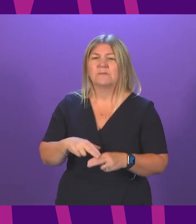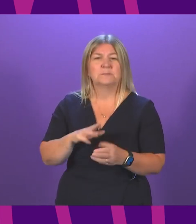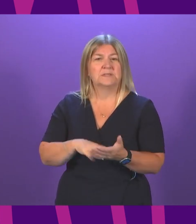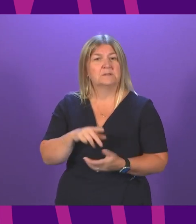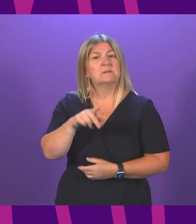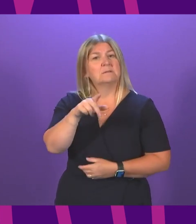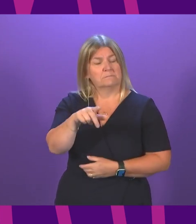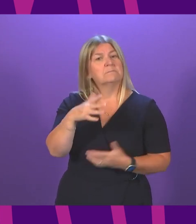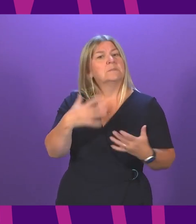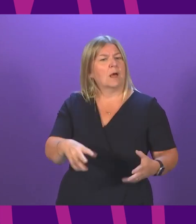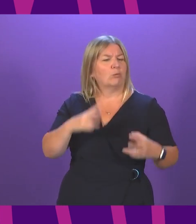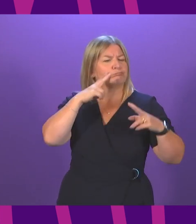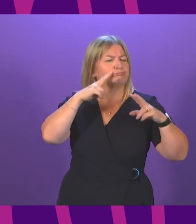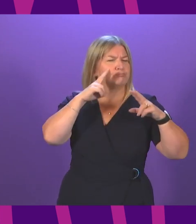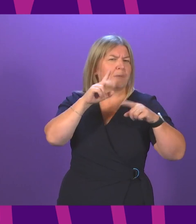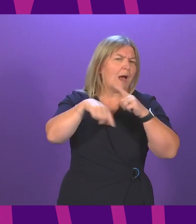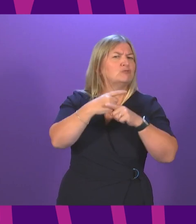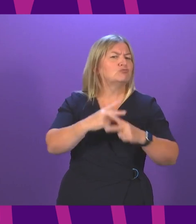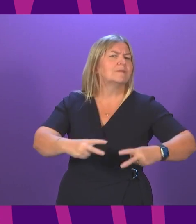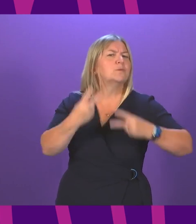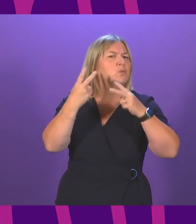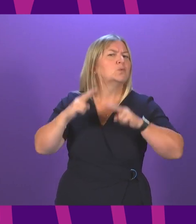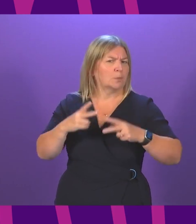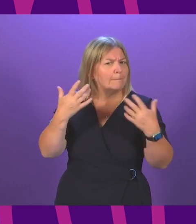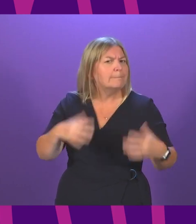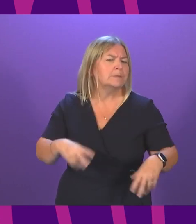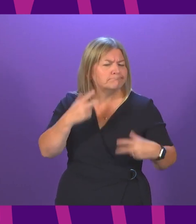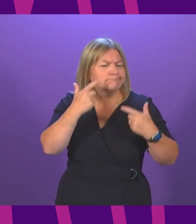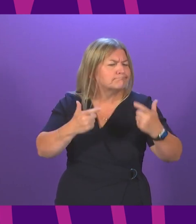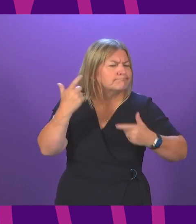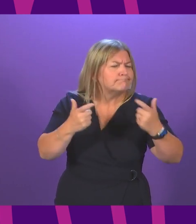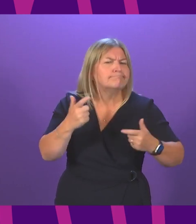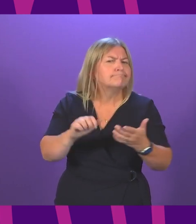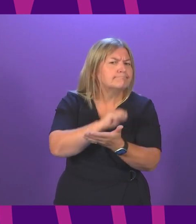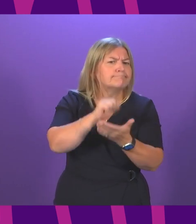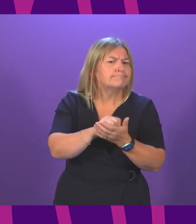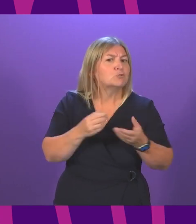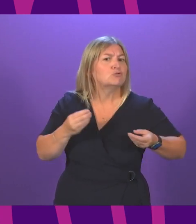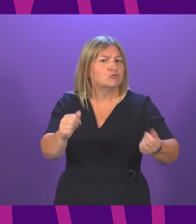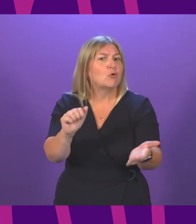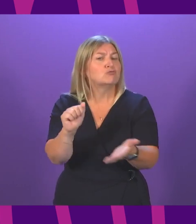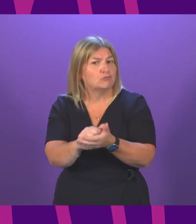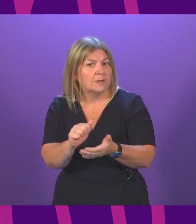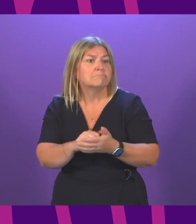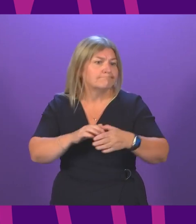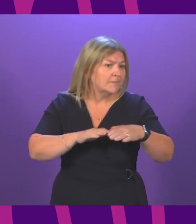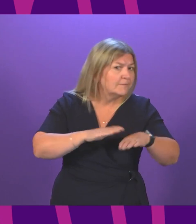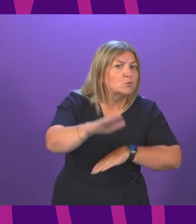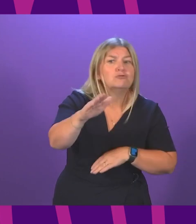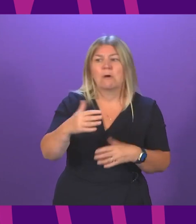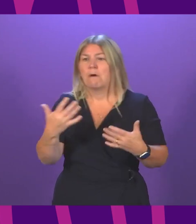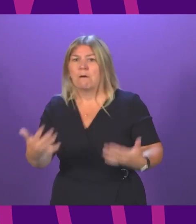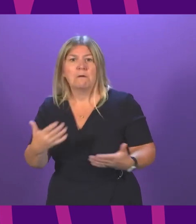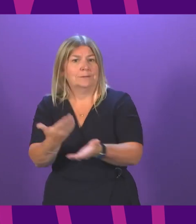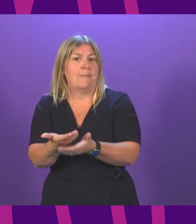review of demand and capacity. This review will ensure that the right resources are in place across the country to help meet both present and future predicted demand.